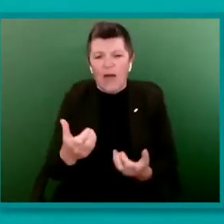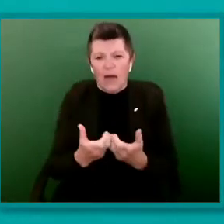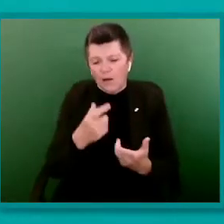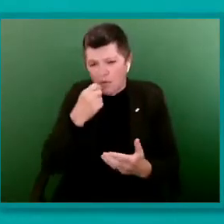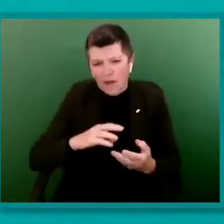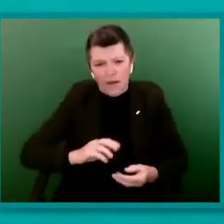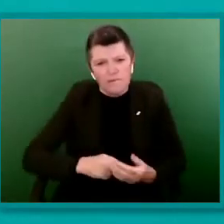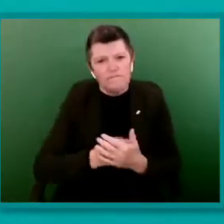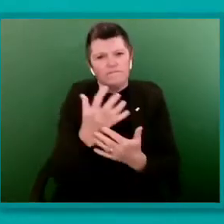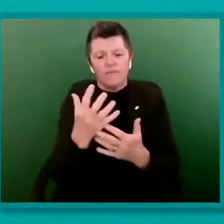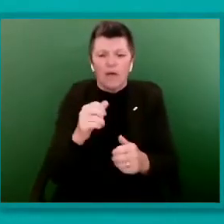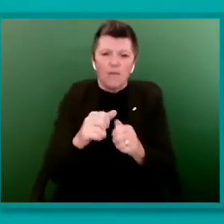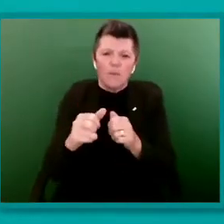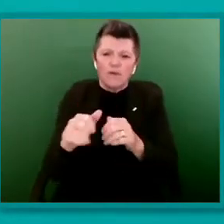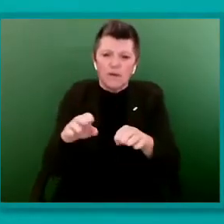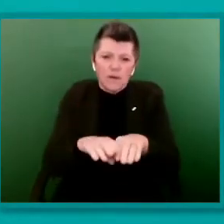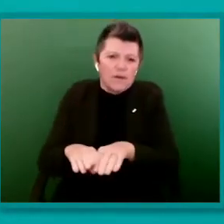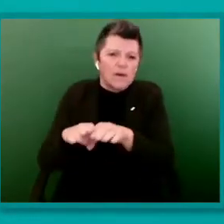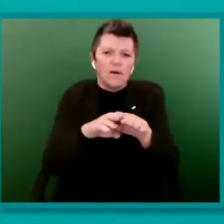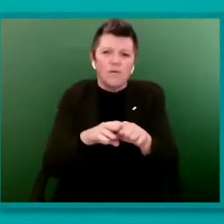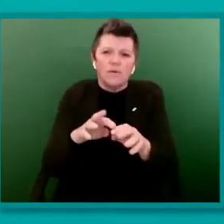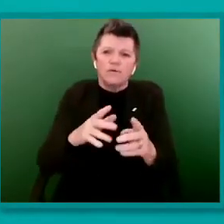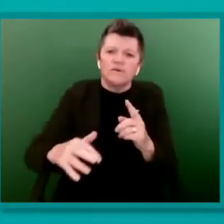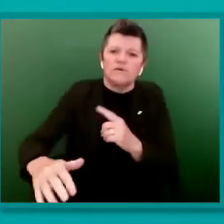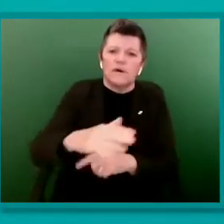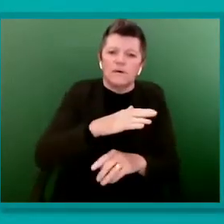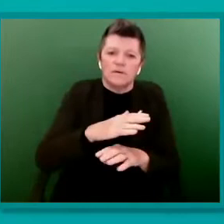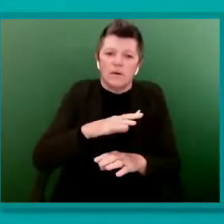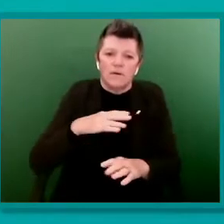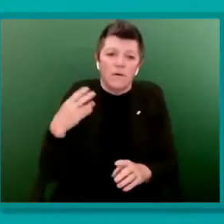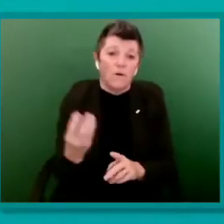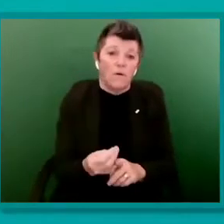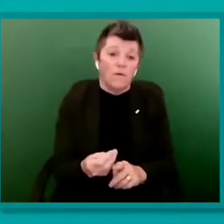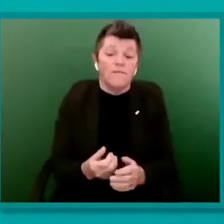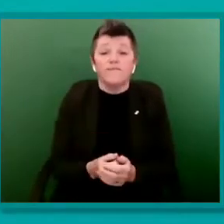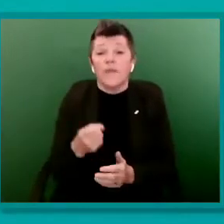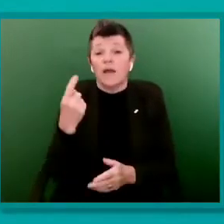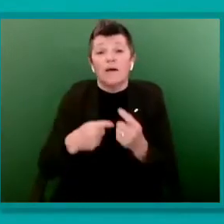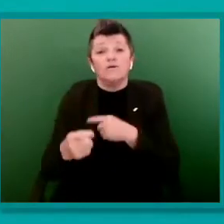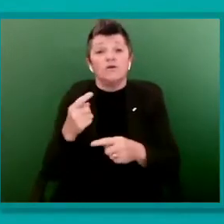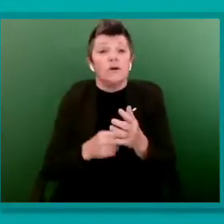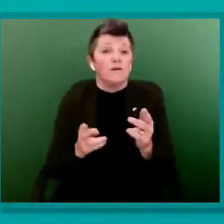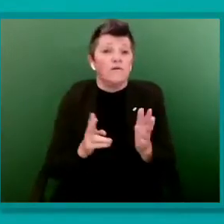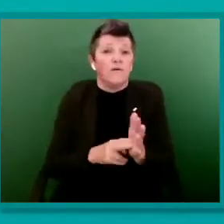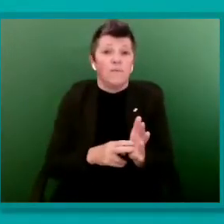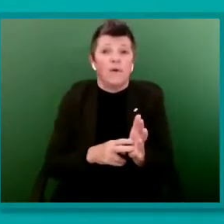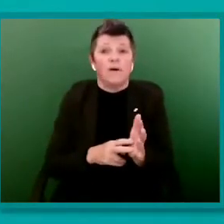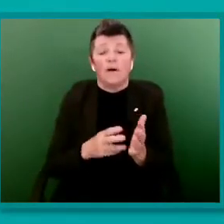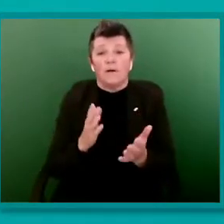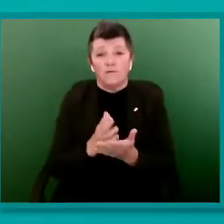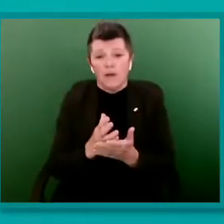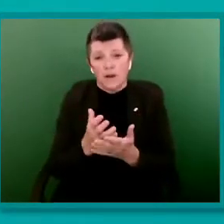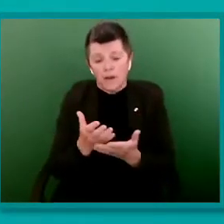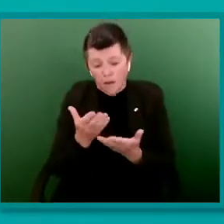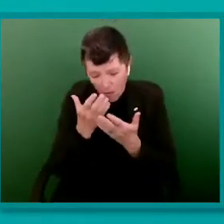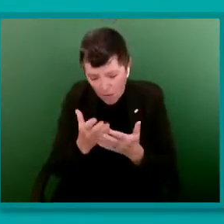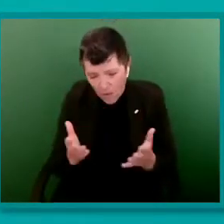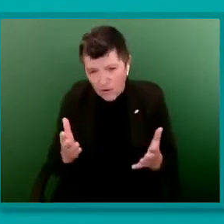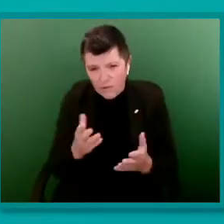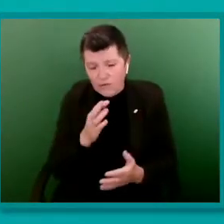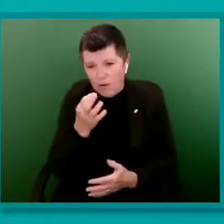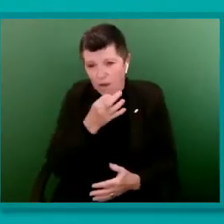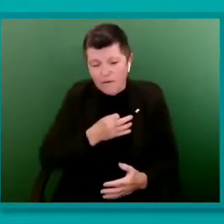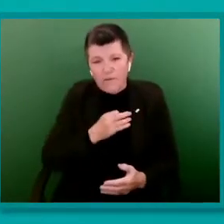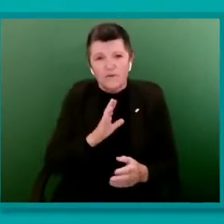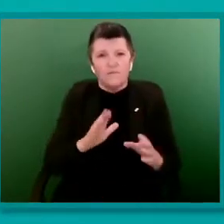for everyone. In November last year, I was honoured to be asked to join the Shadow Women and Equalities team,